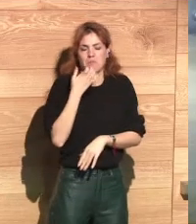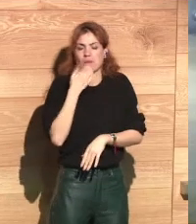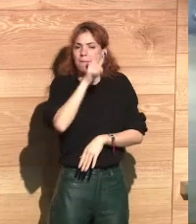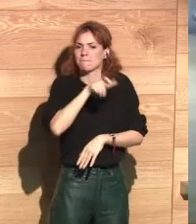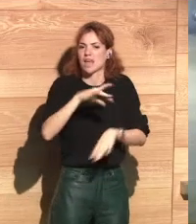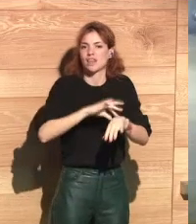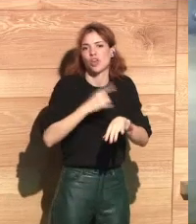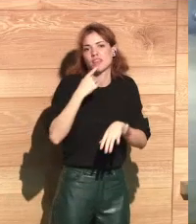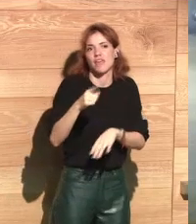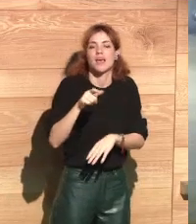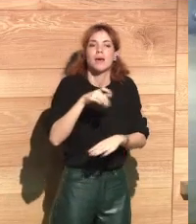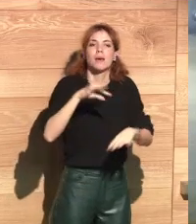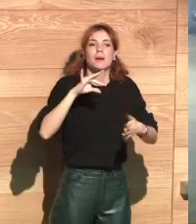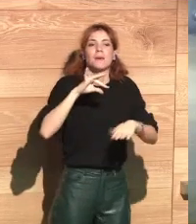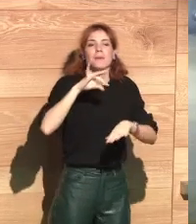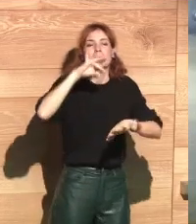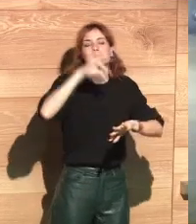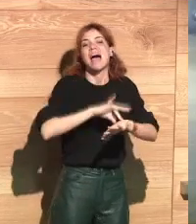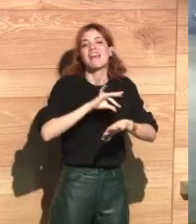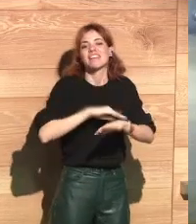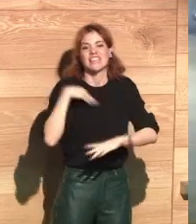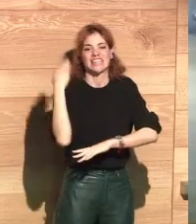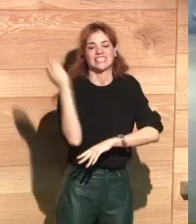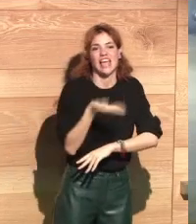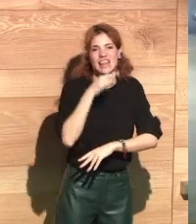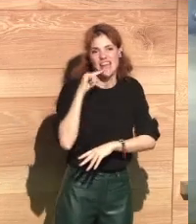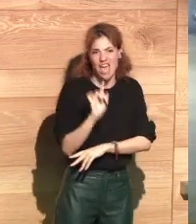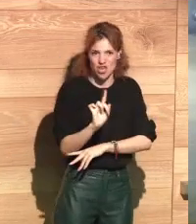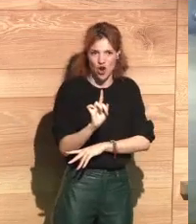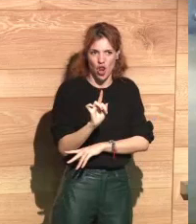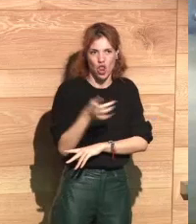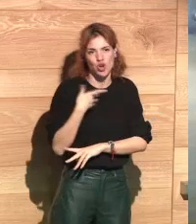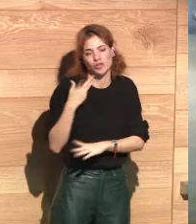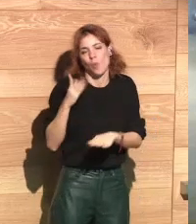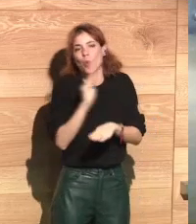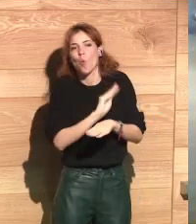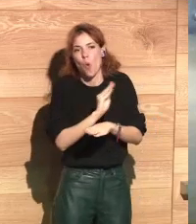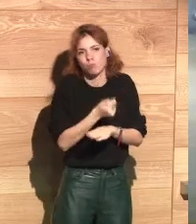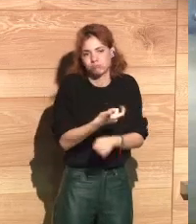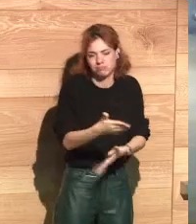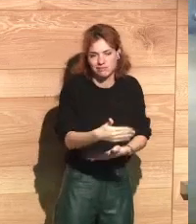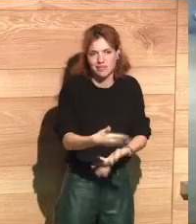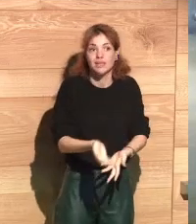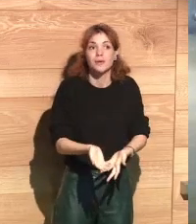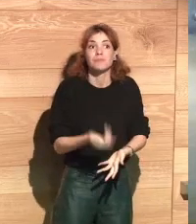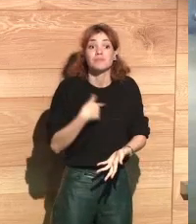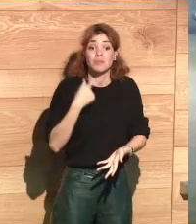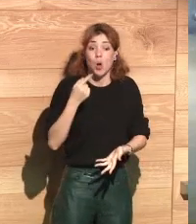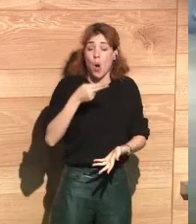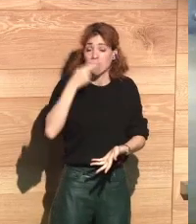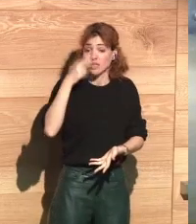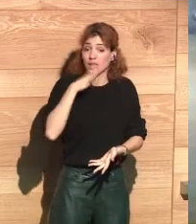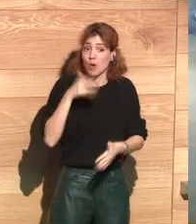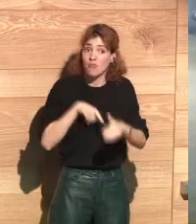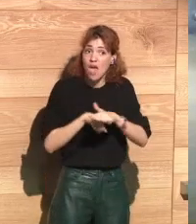Obviously, we had the traditional concepts such as no harming your patients and let's see what